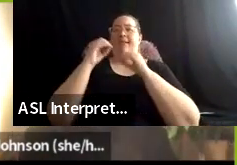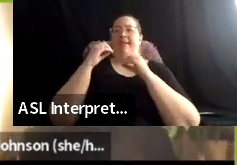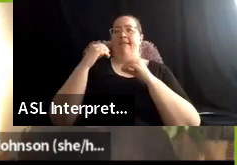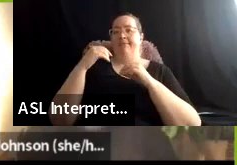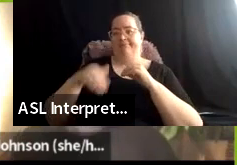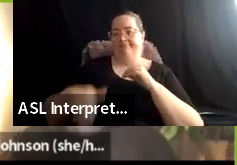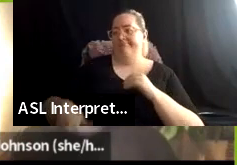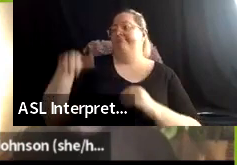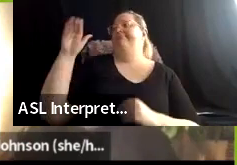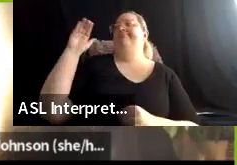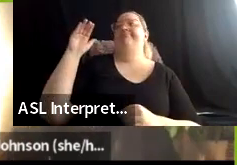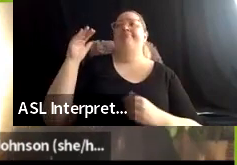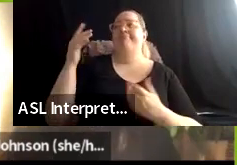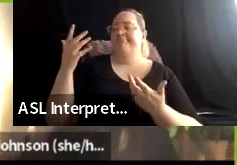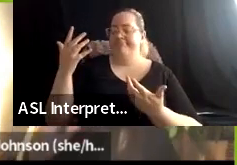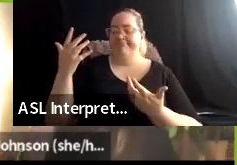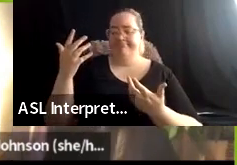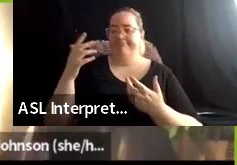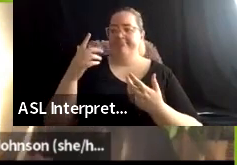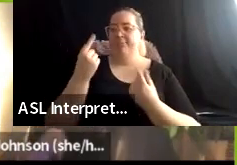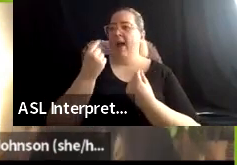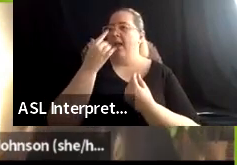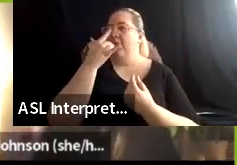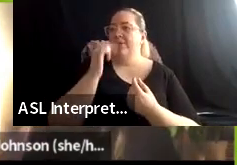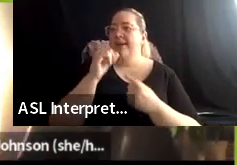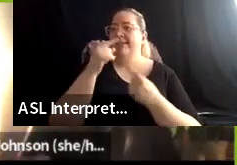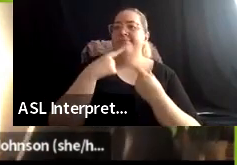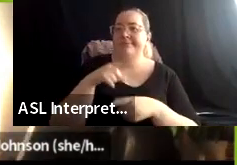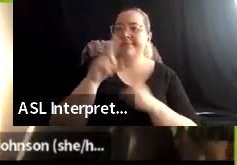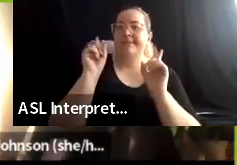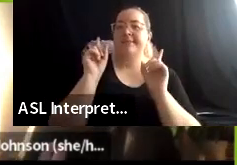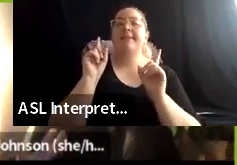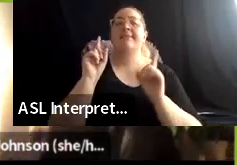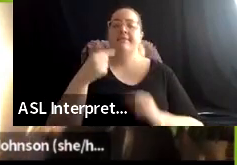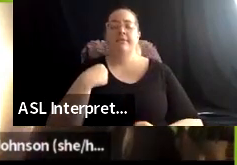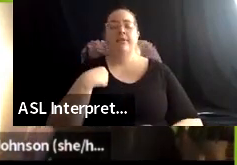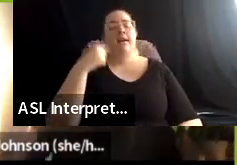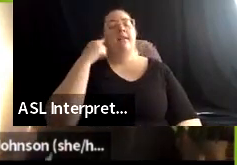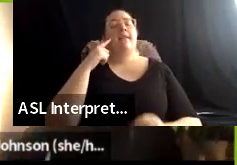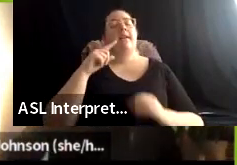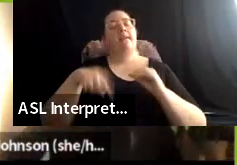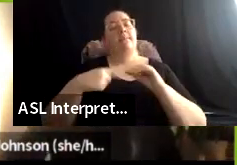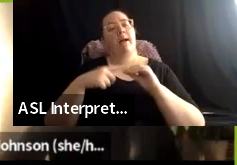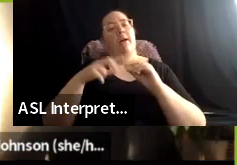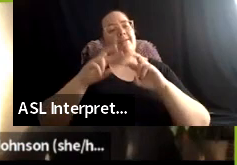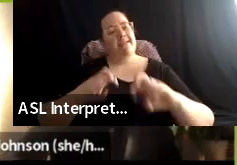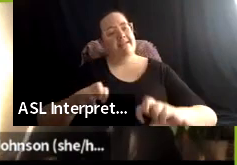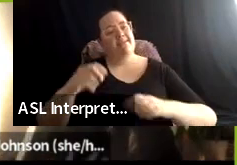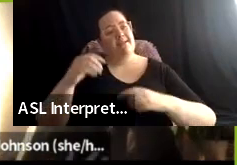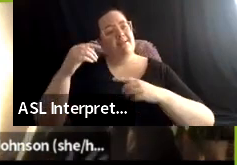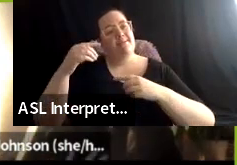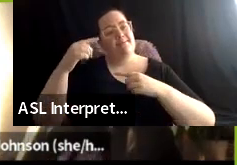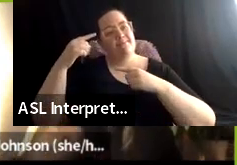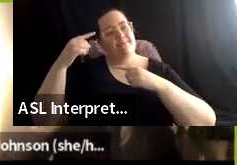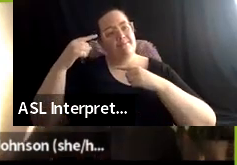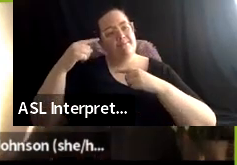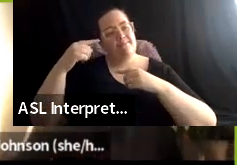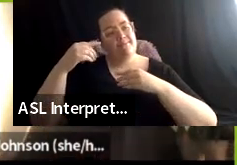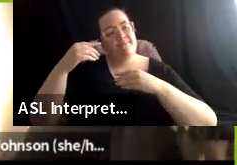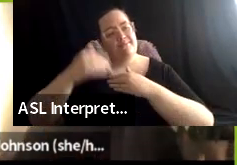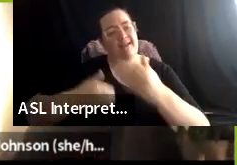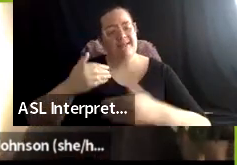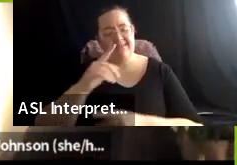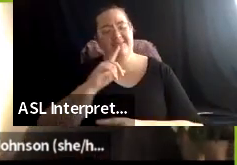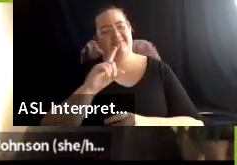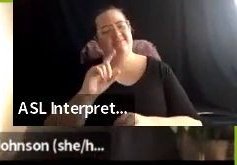how we're taught what success is. And so I think about how these assessment processes are decolonial also, and how they do